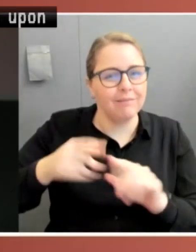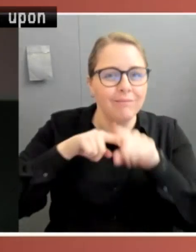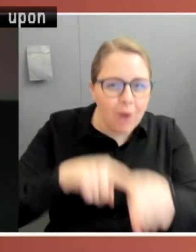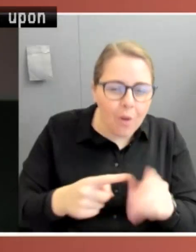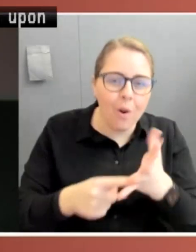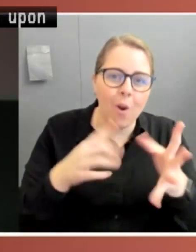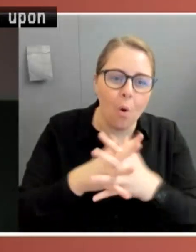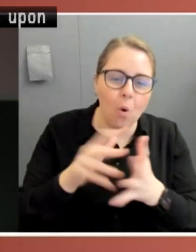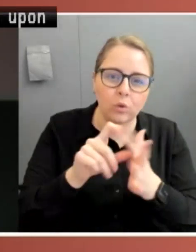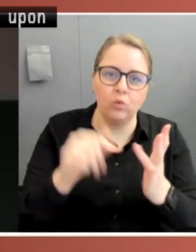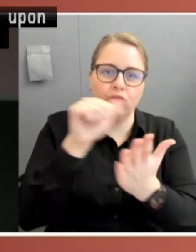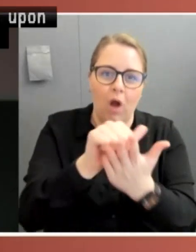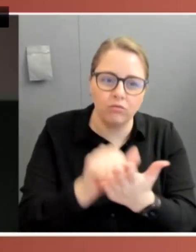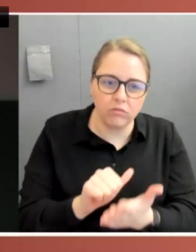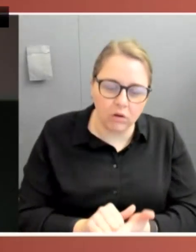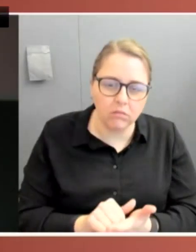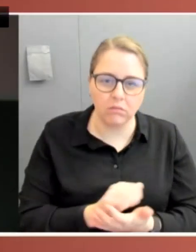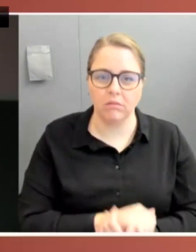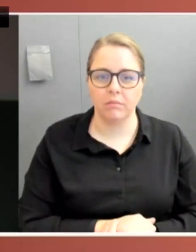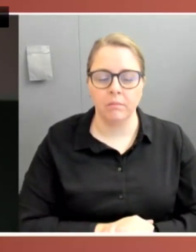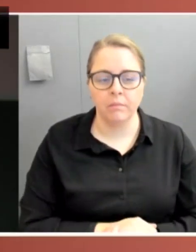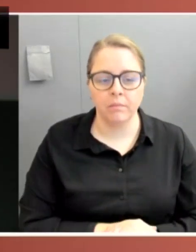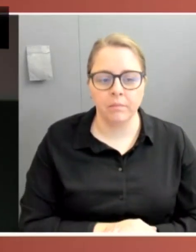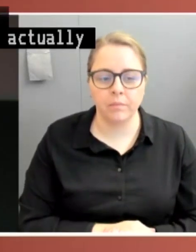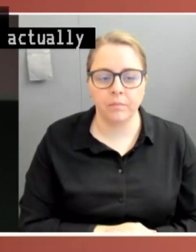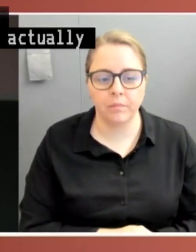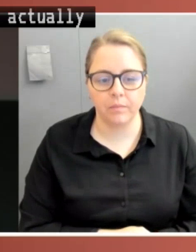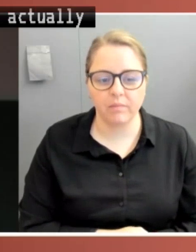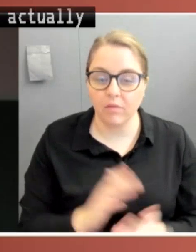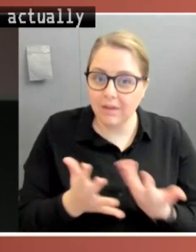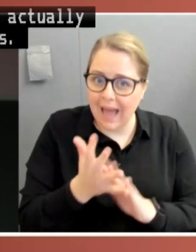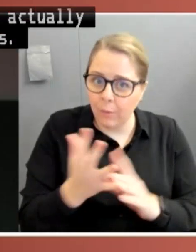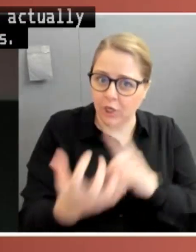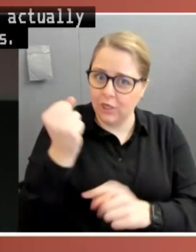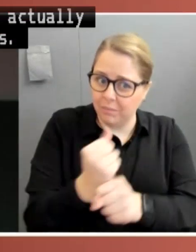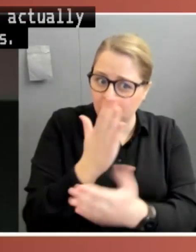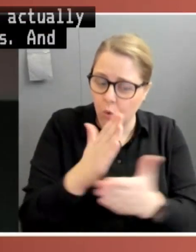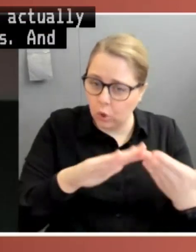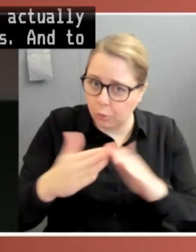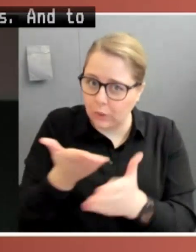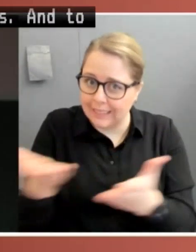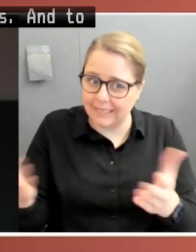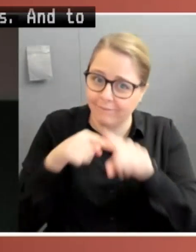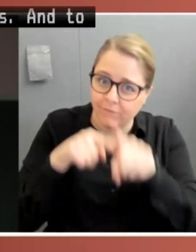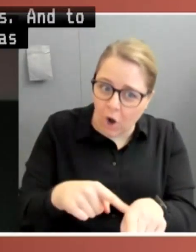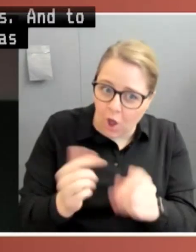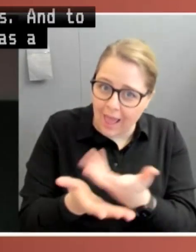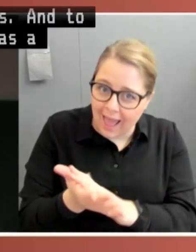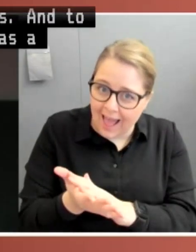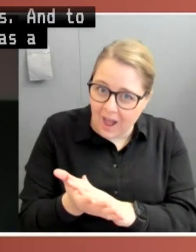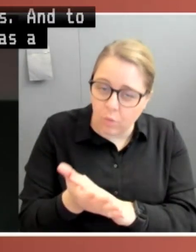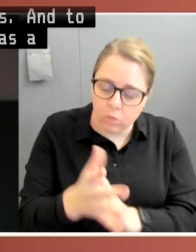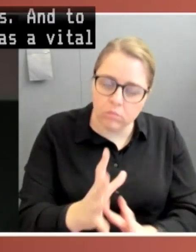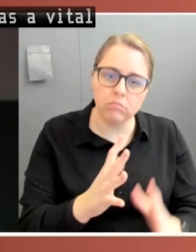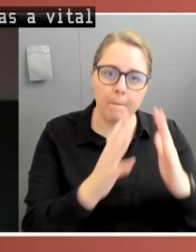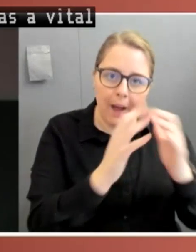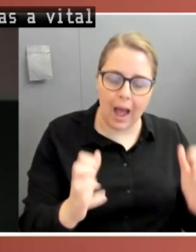actually obey public health measures. And to achieve that, parliament has a vital role in communicating those measures, making people